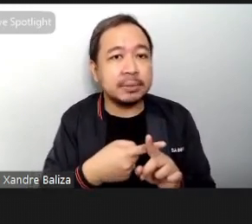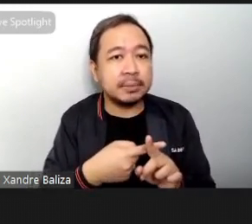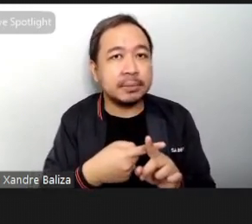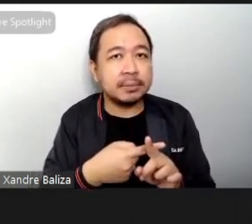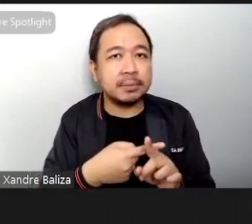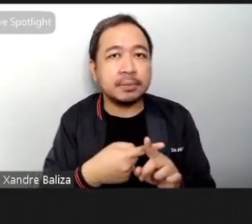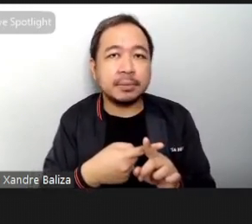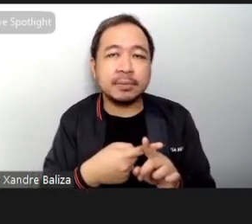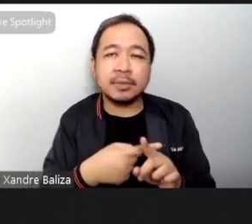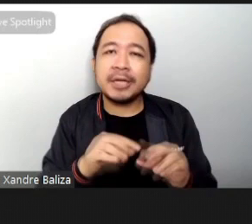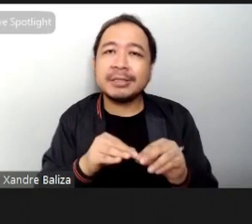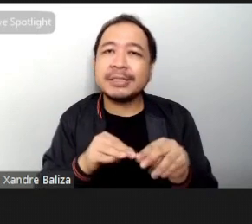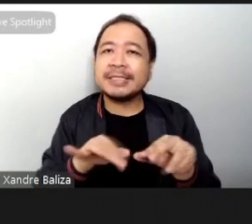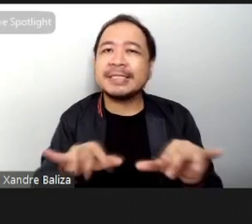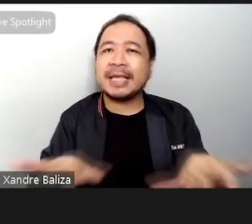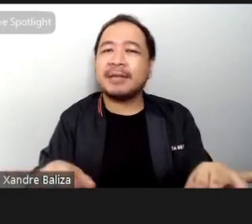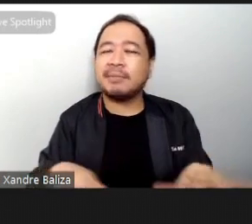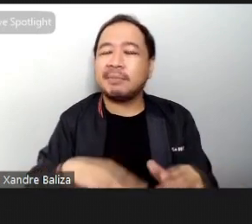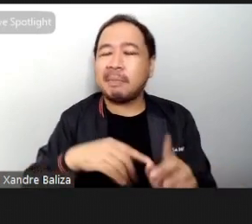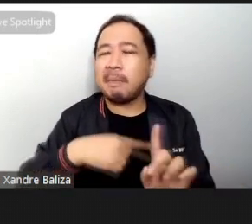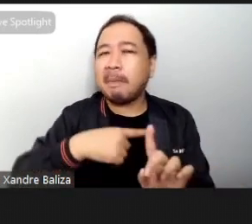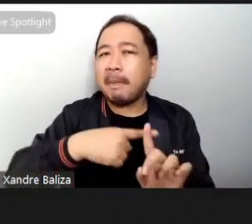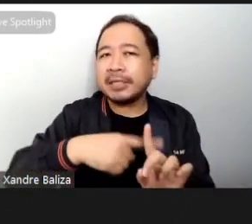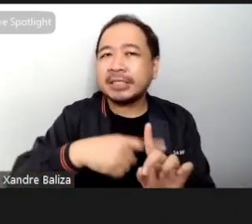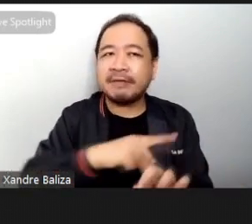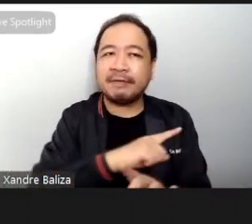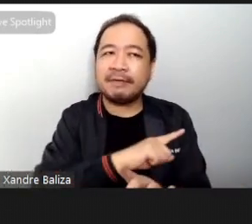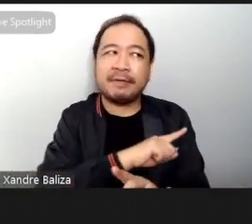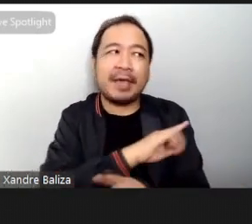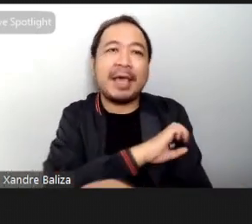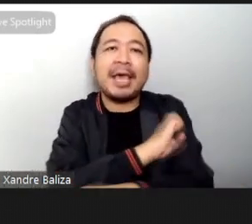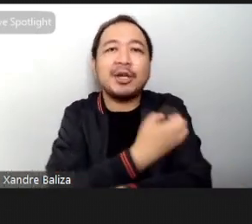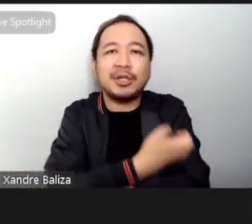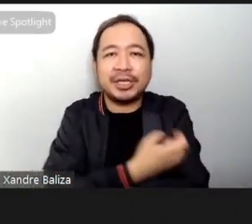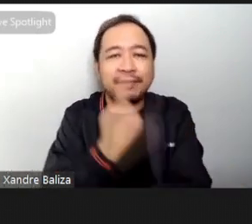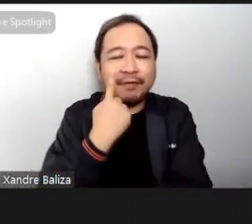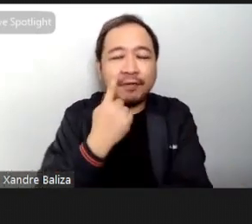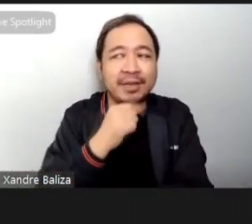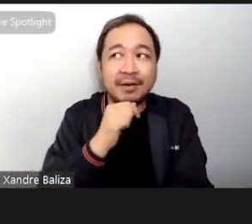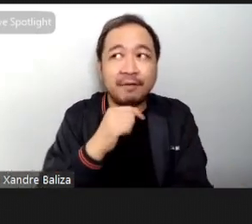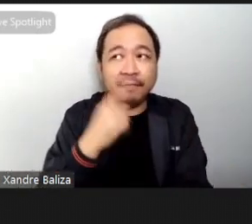energies, not only for myself, but for others as well.